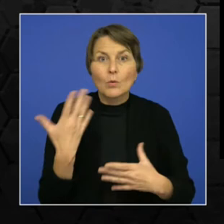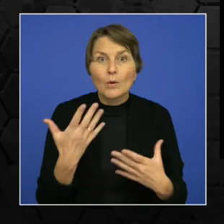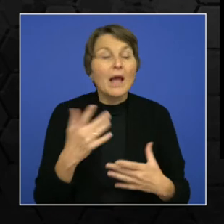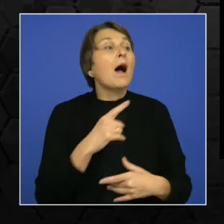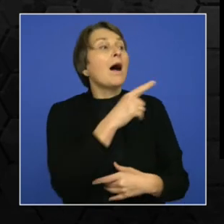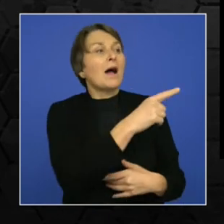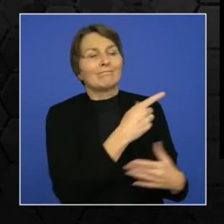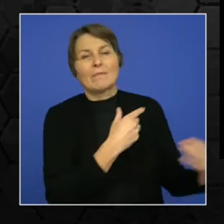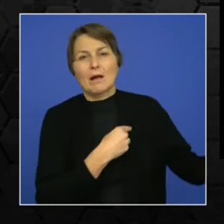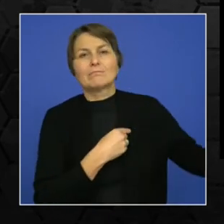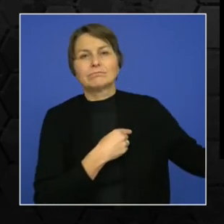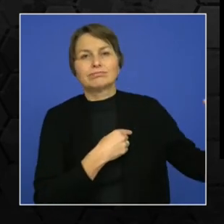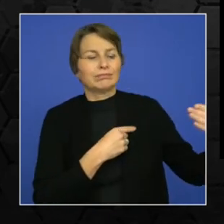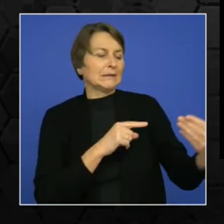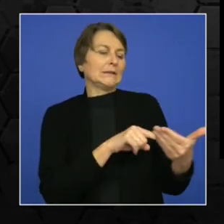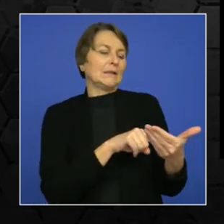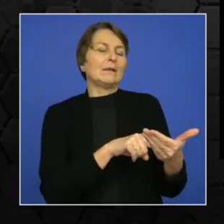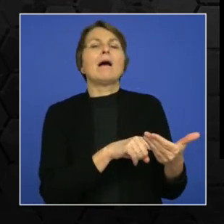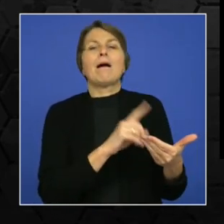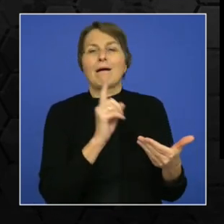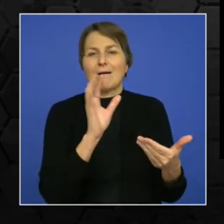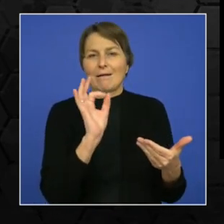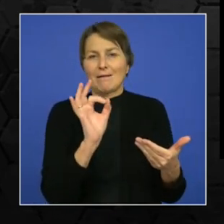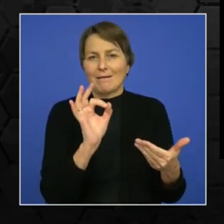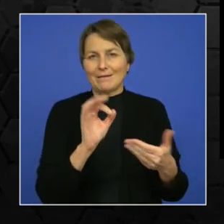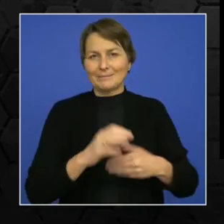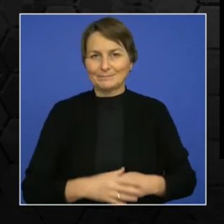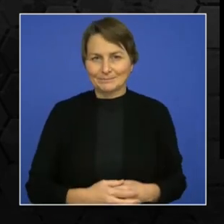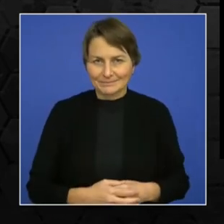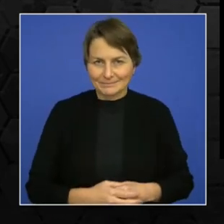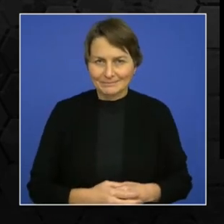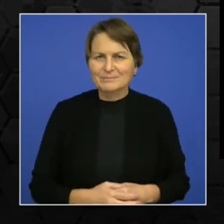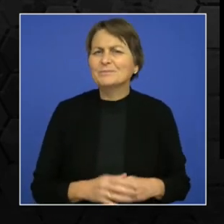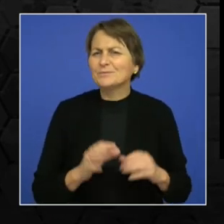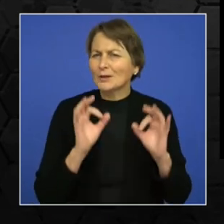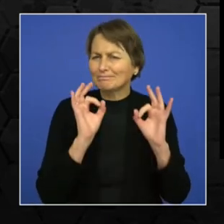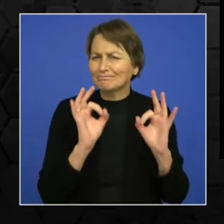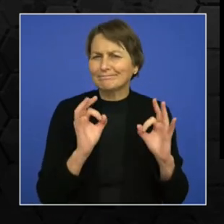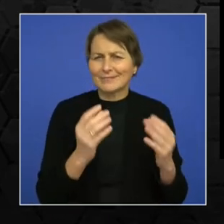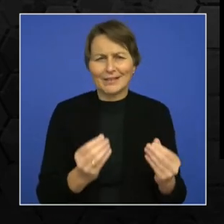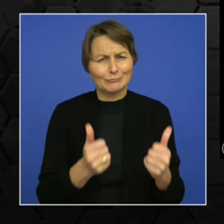right now. So this is a very big advantage that ITS has brought for public transportation systems.